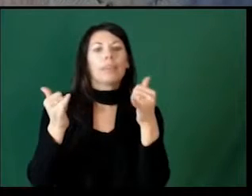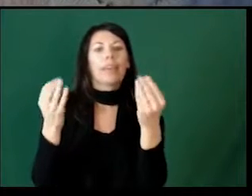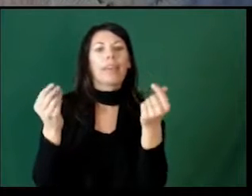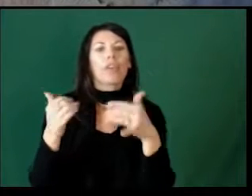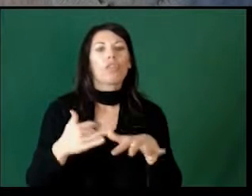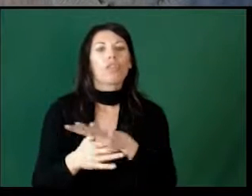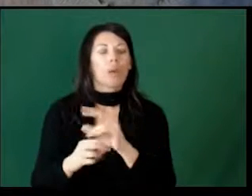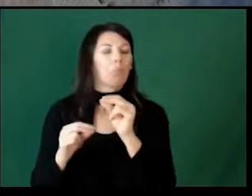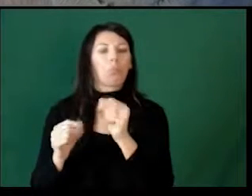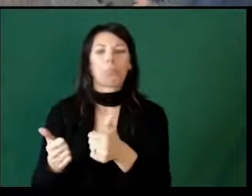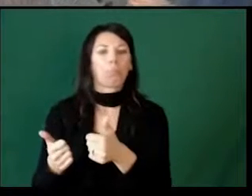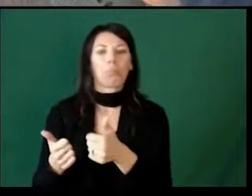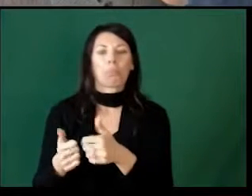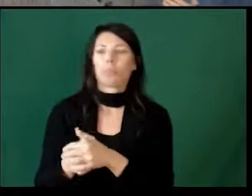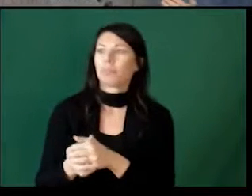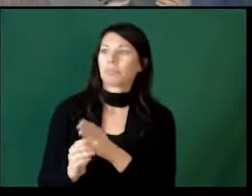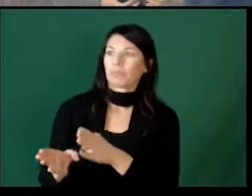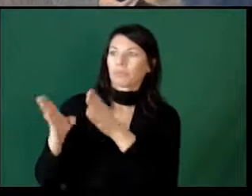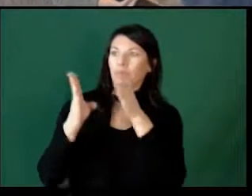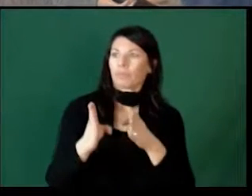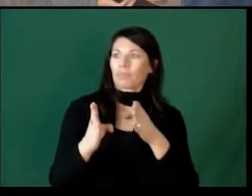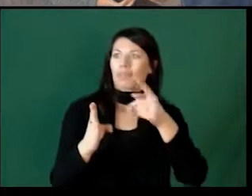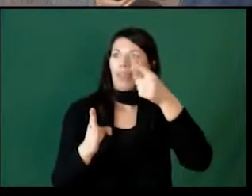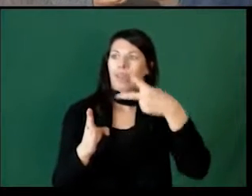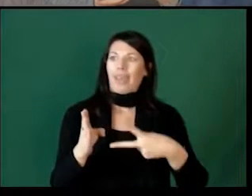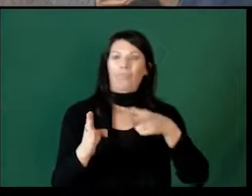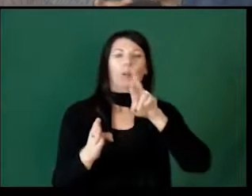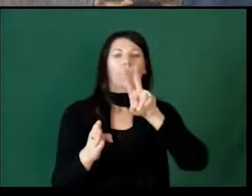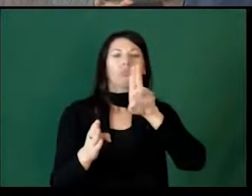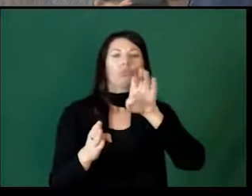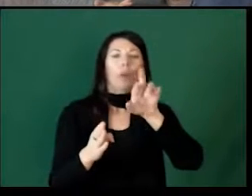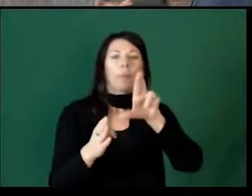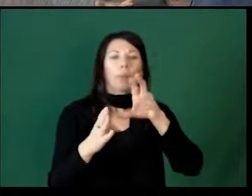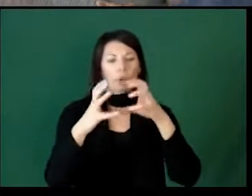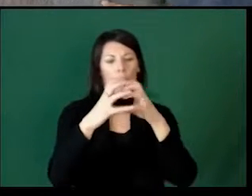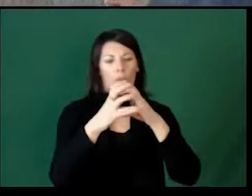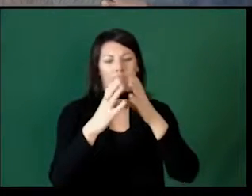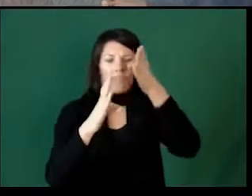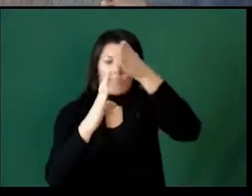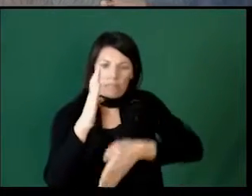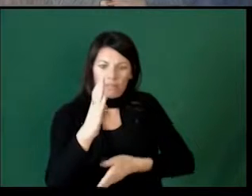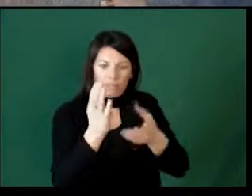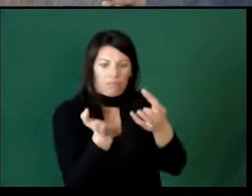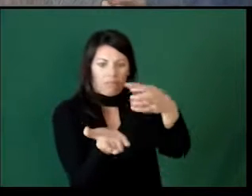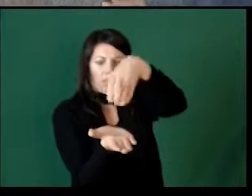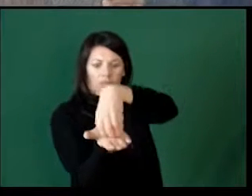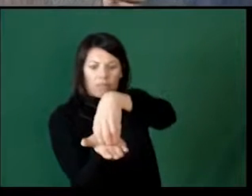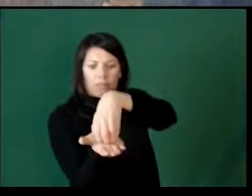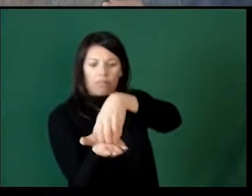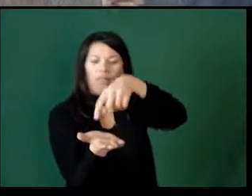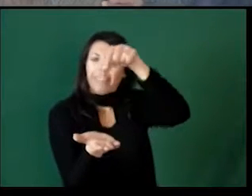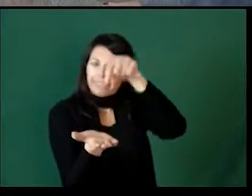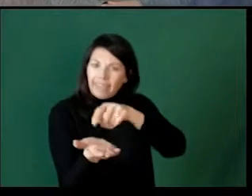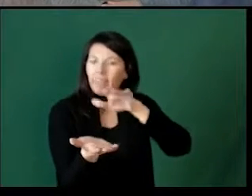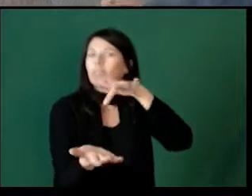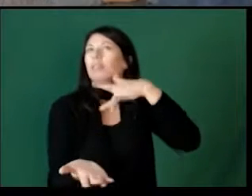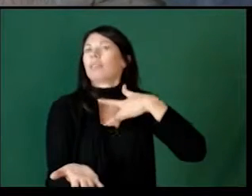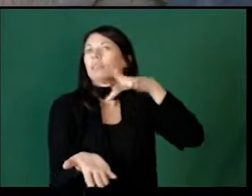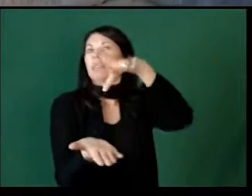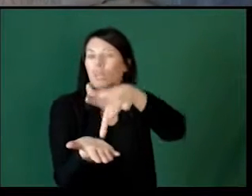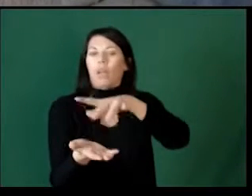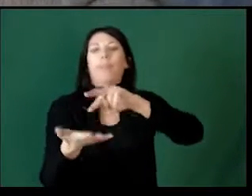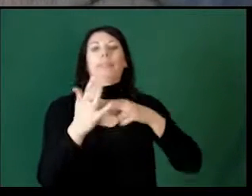representative of the playground. The next one is half of a rubber ball cut in half and that's glued on there and they know that that means gym.